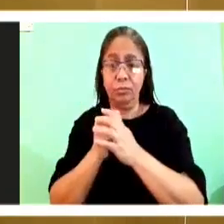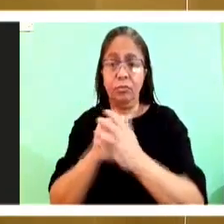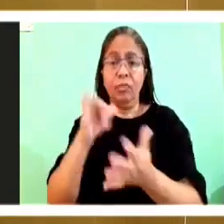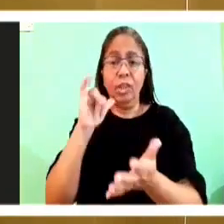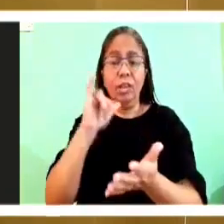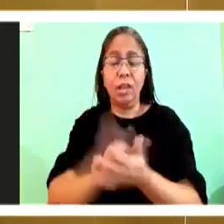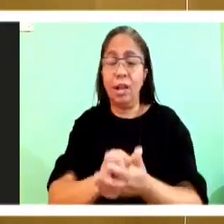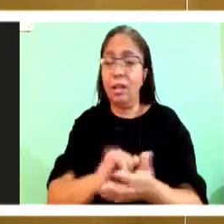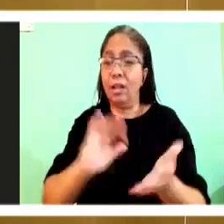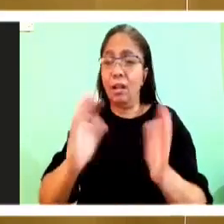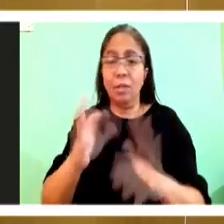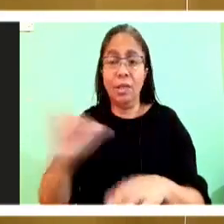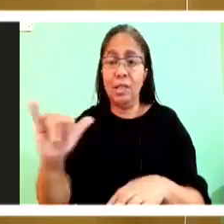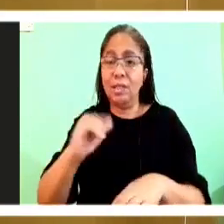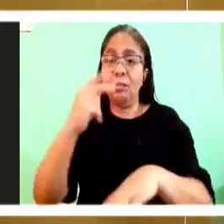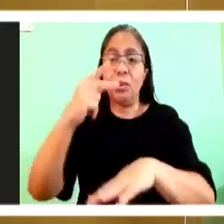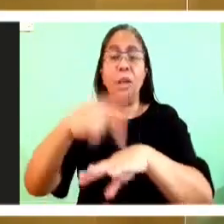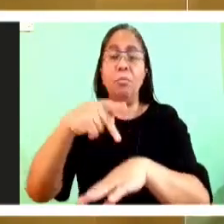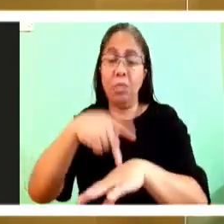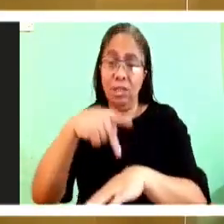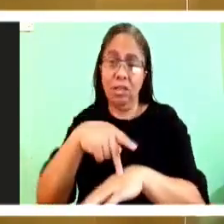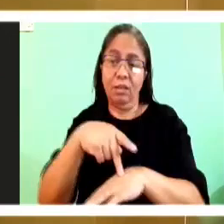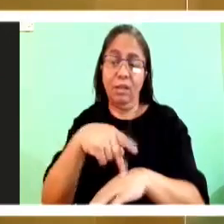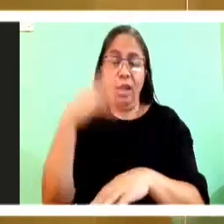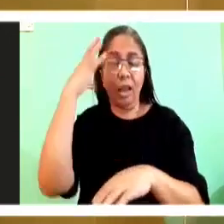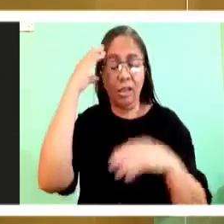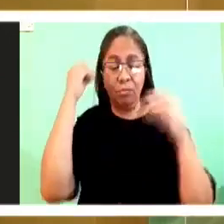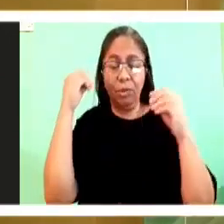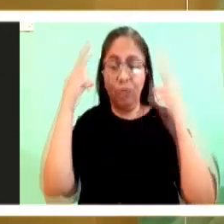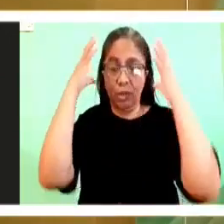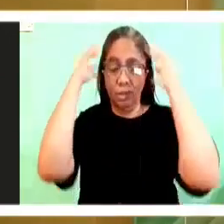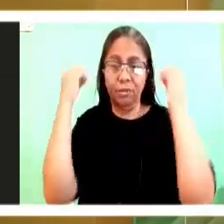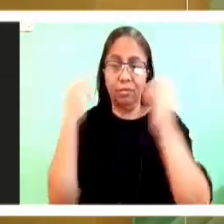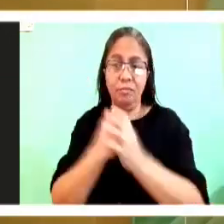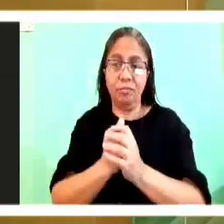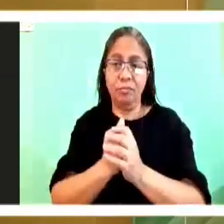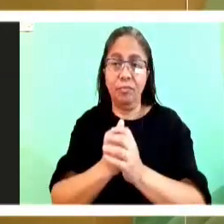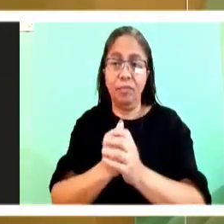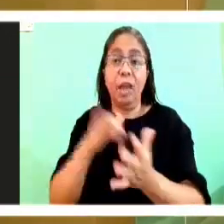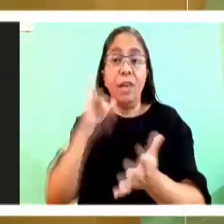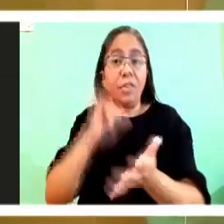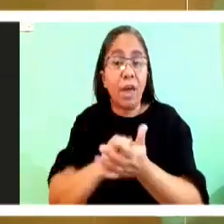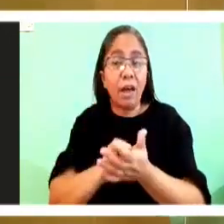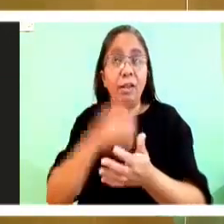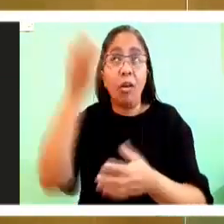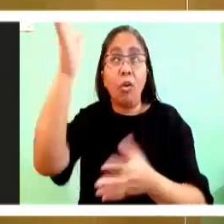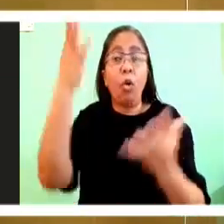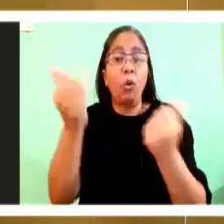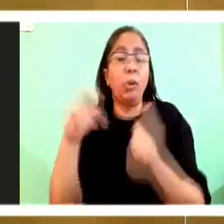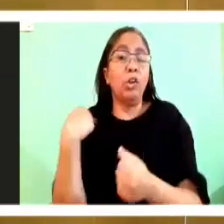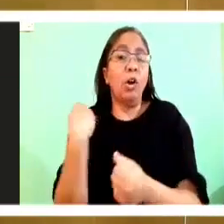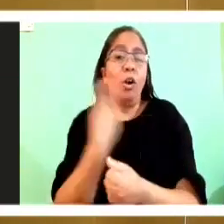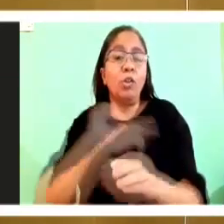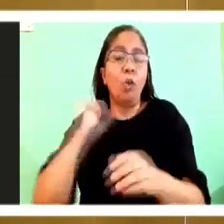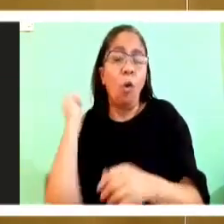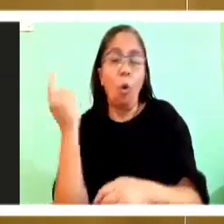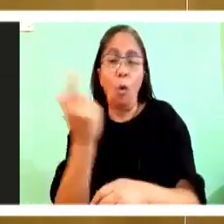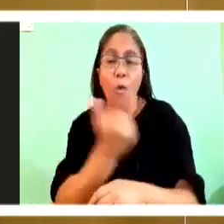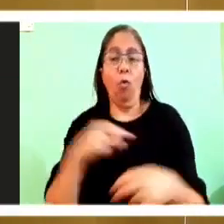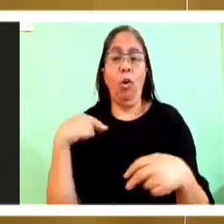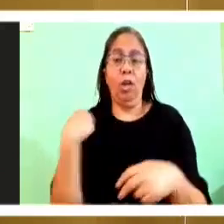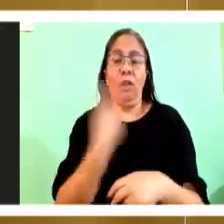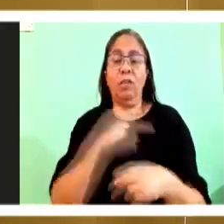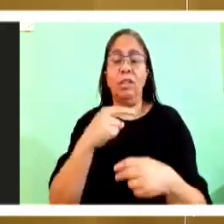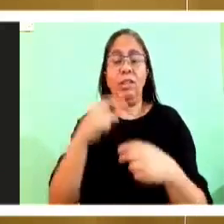experiencing. and that's what God wants every single one of us to experience. To come